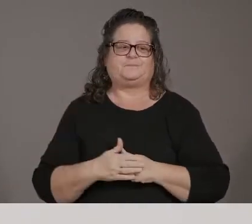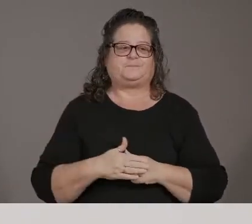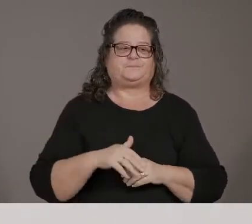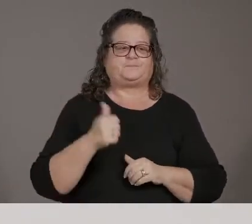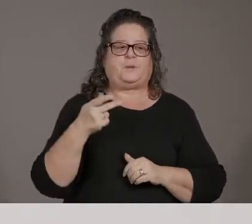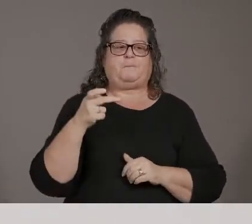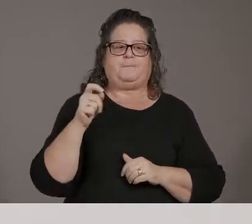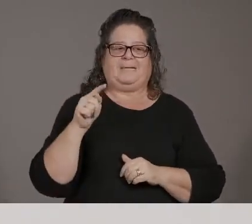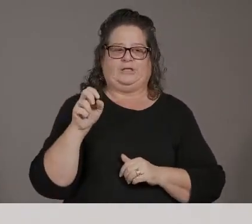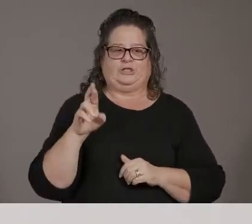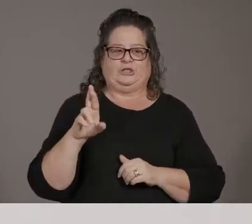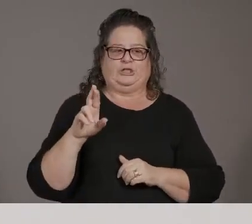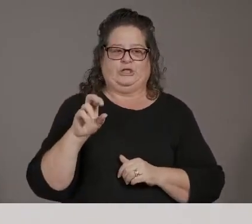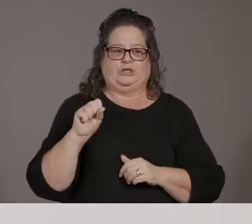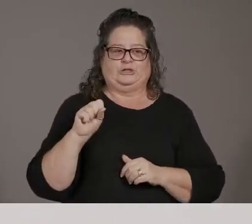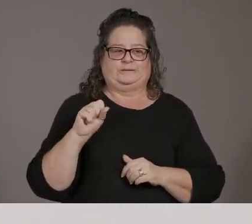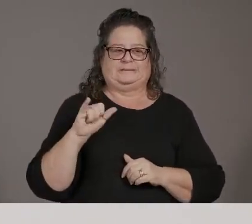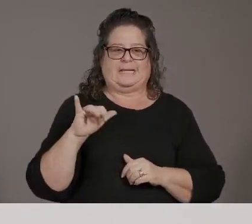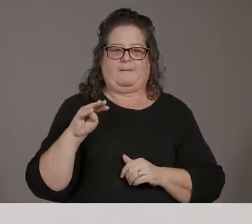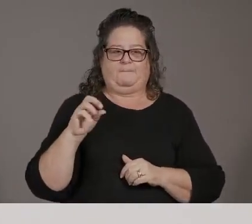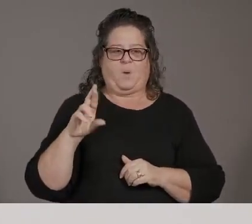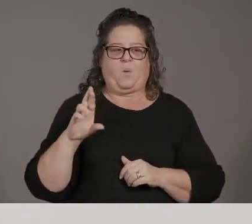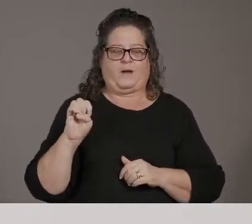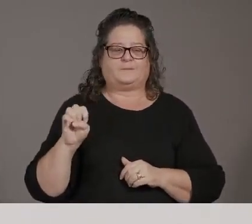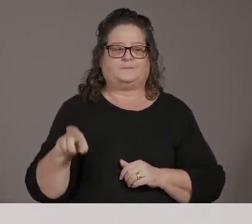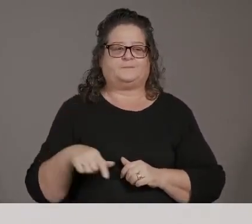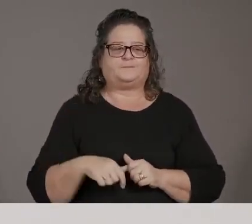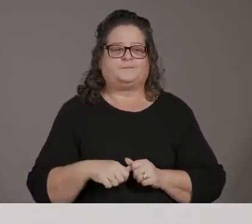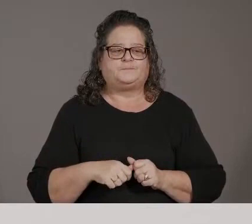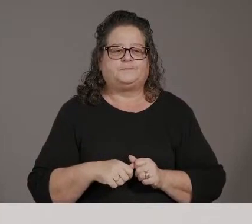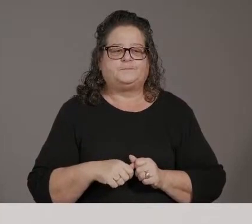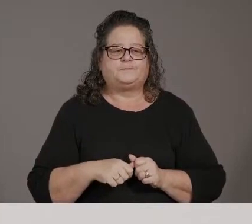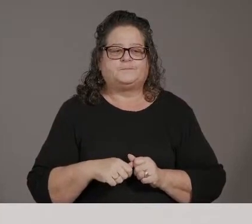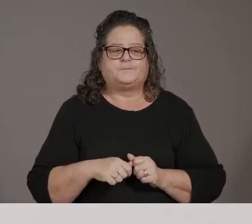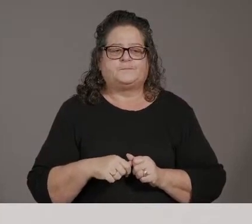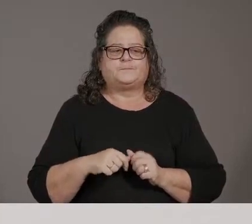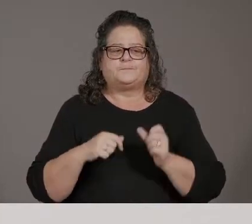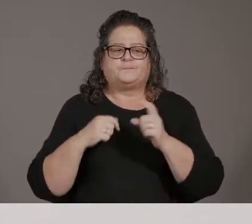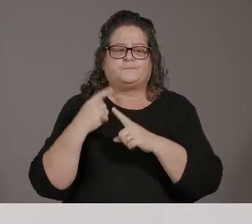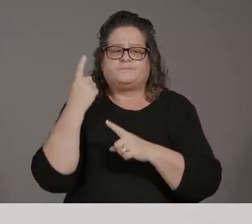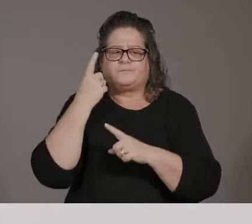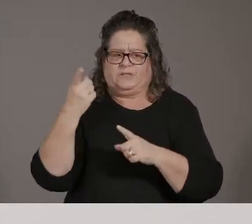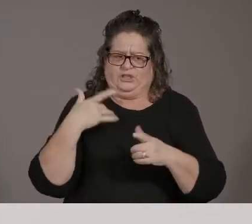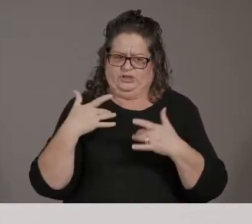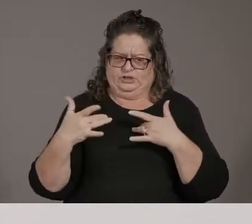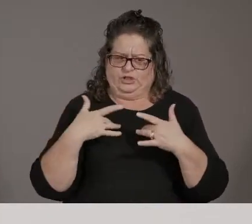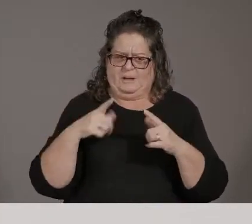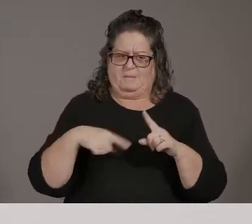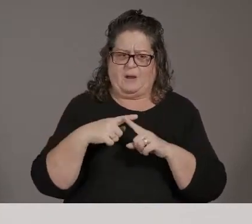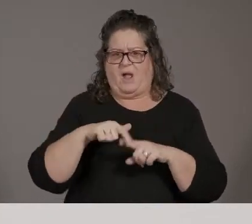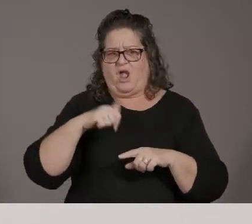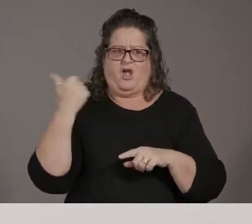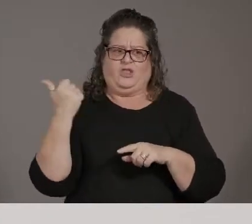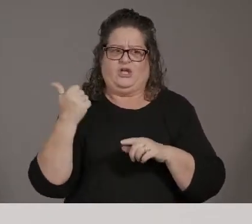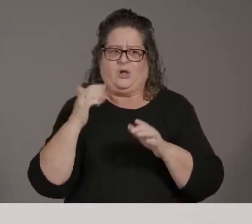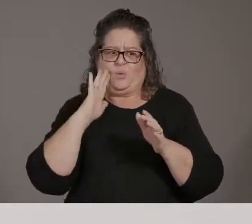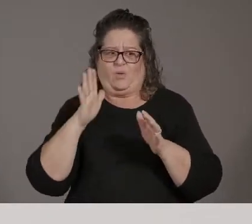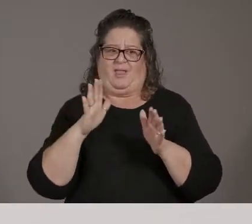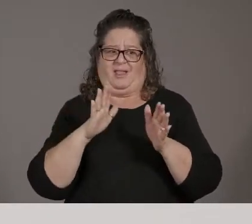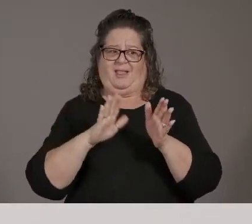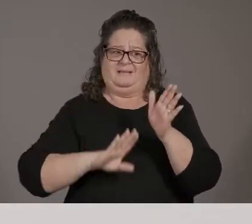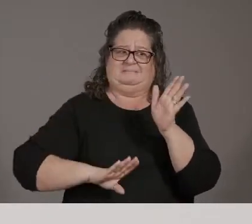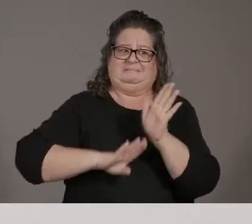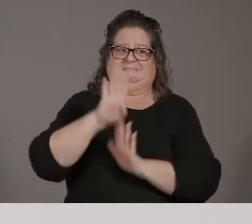you have any concerns of another spike in cases and infections over spring break? They all start next week with spring breaks.